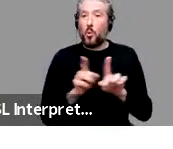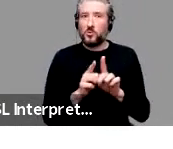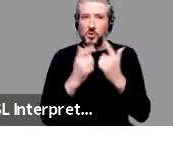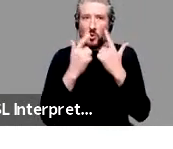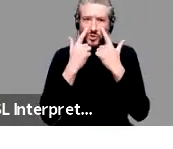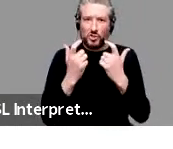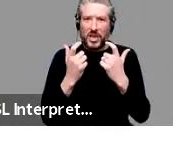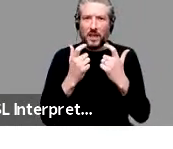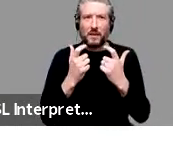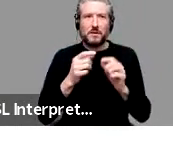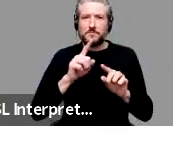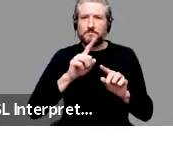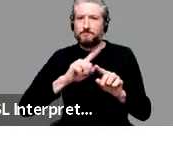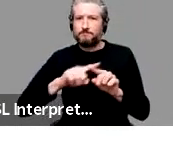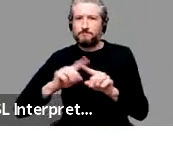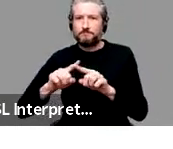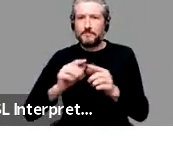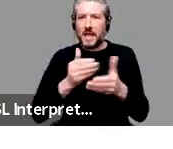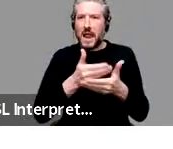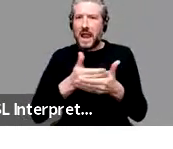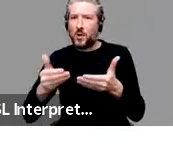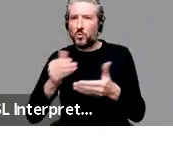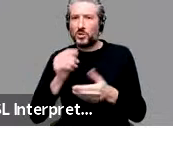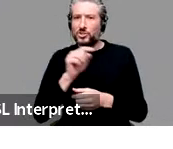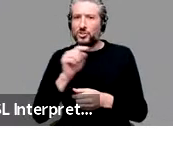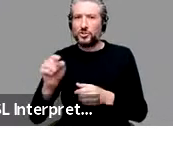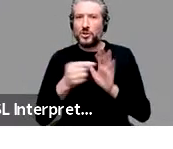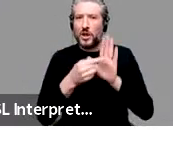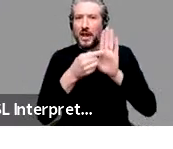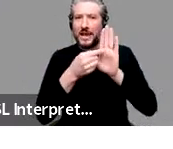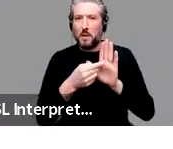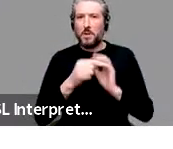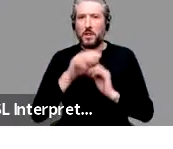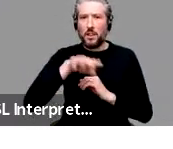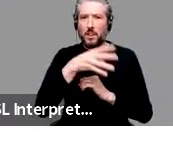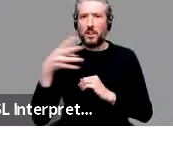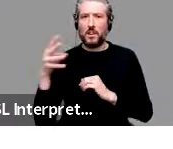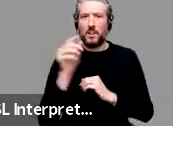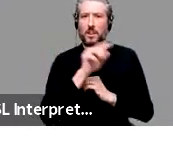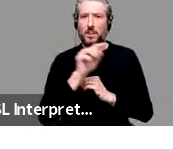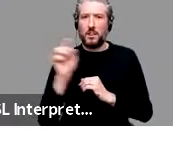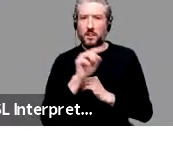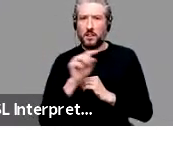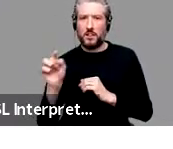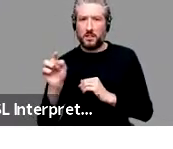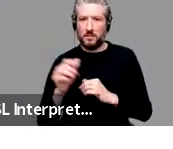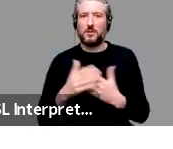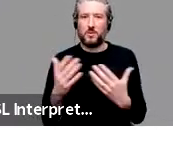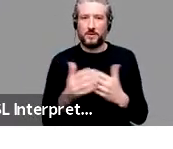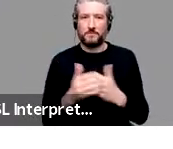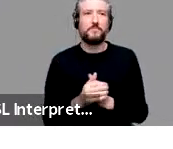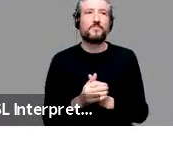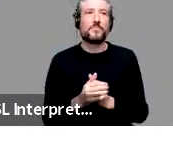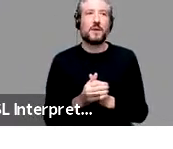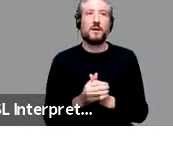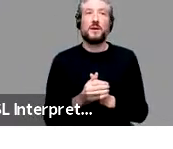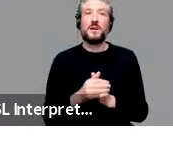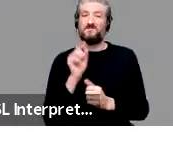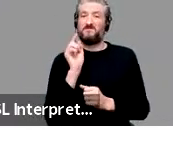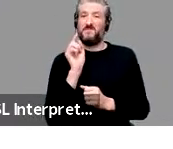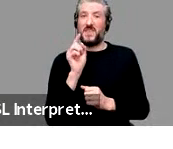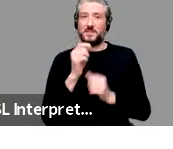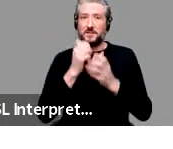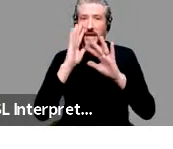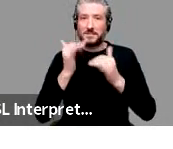um, one point had asked, he showed people, he showed, um, groups of people who spoke different languages, images that involved,